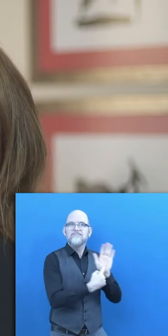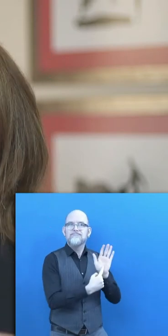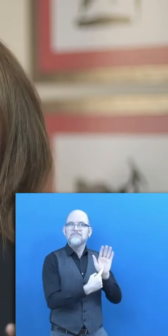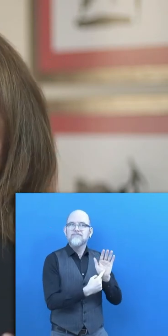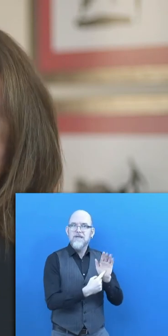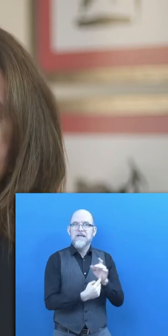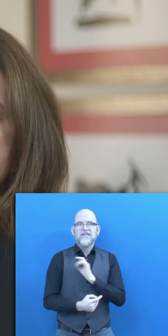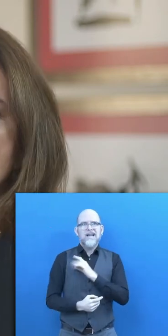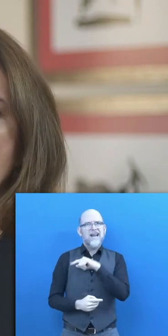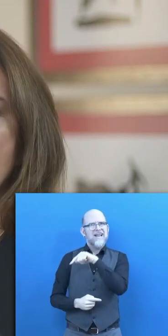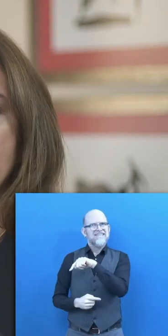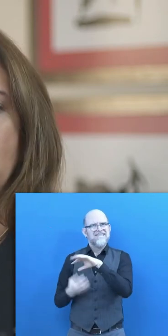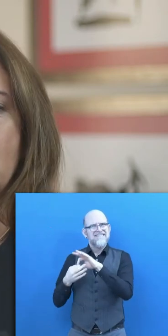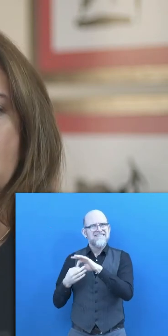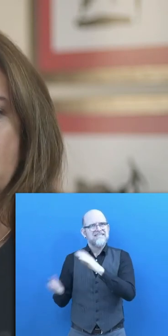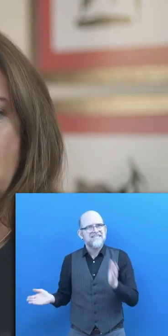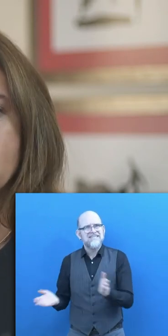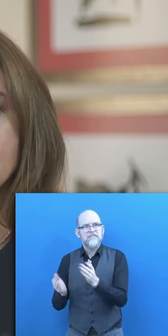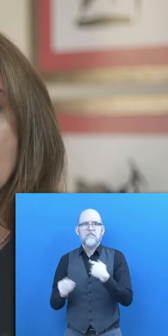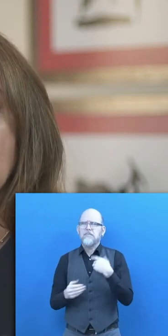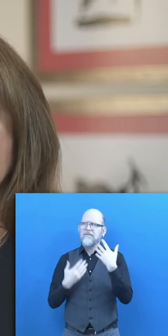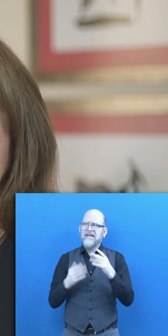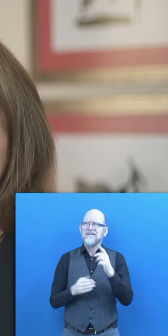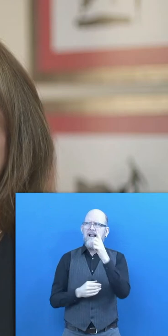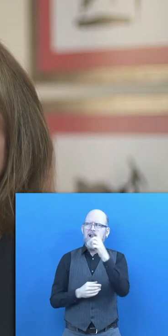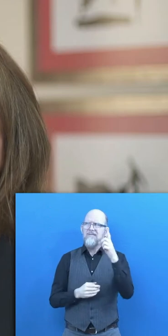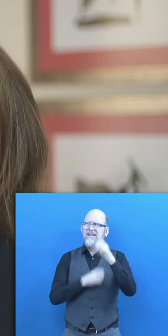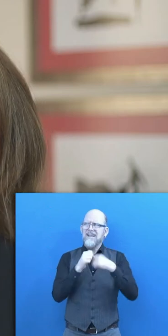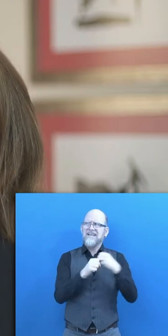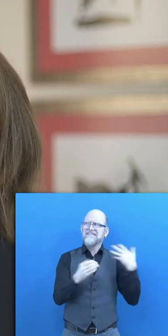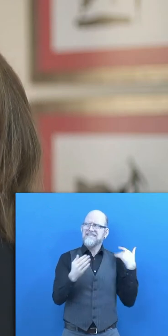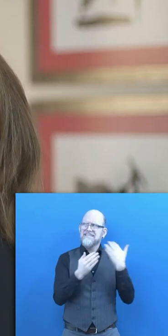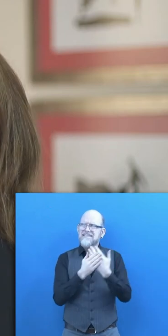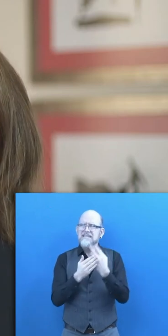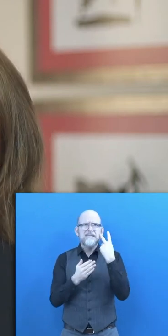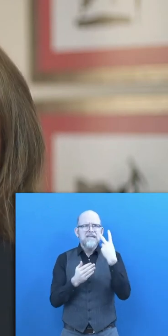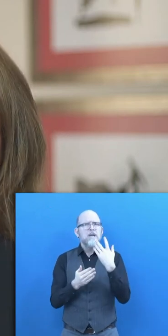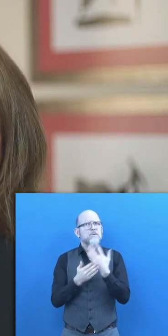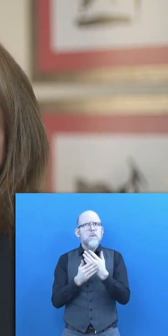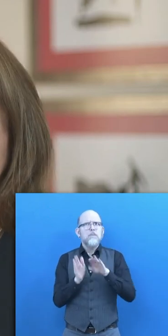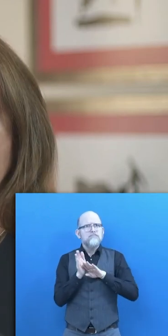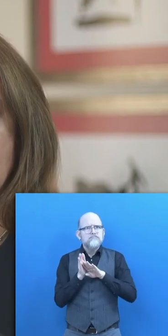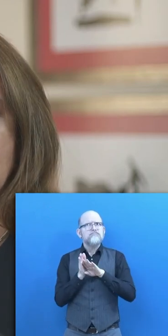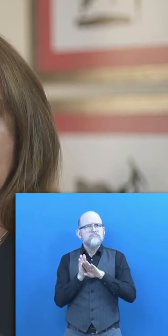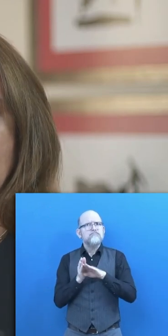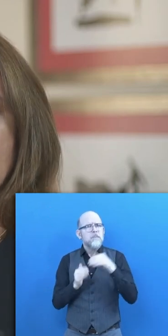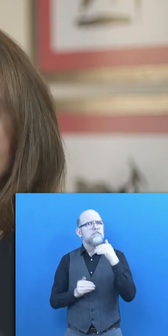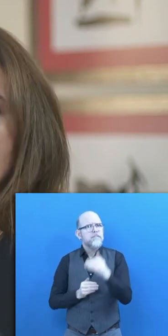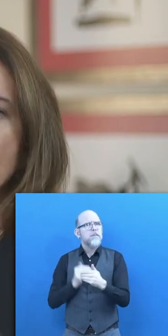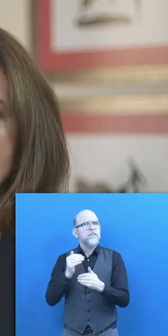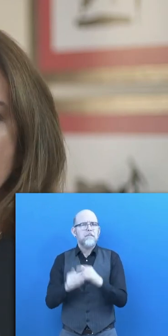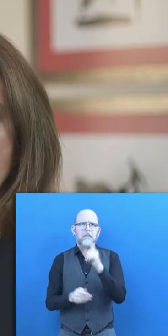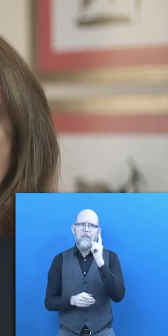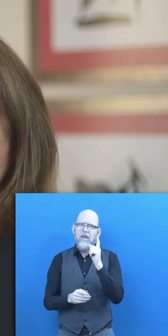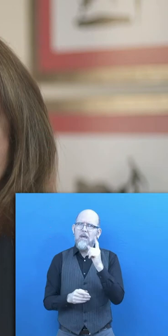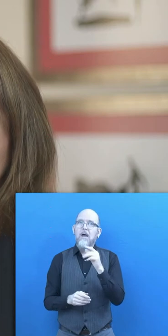These 11 years of life have shown us how much we have advanced in our mission. But we